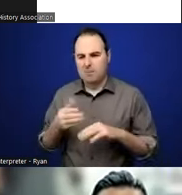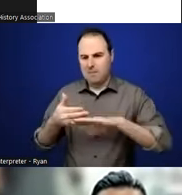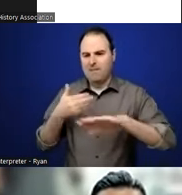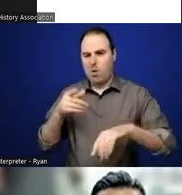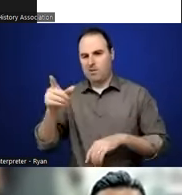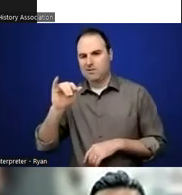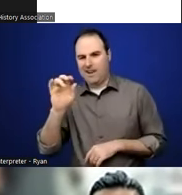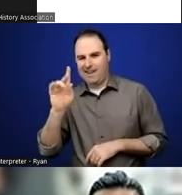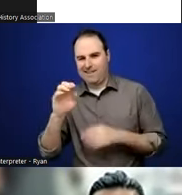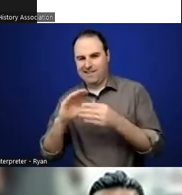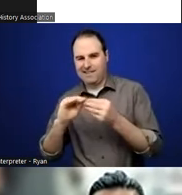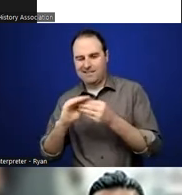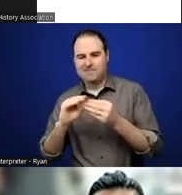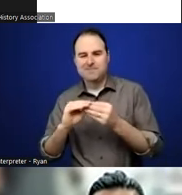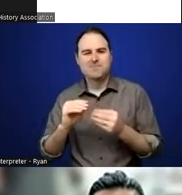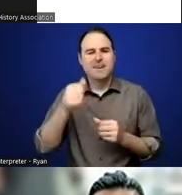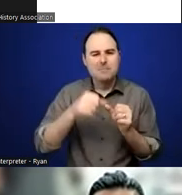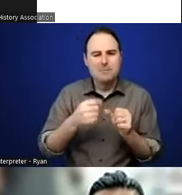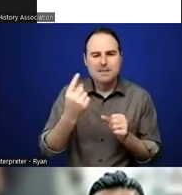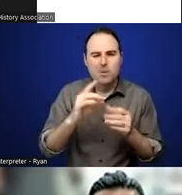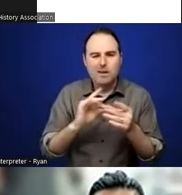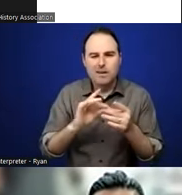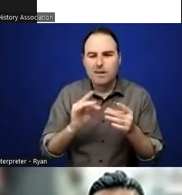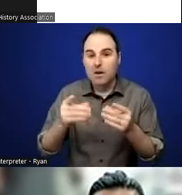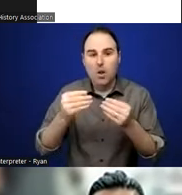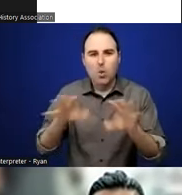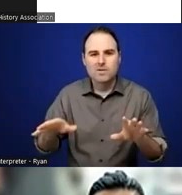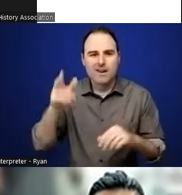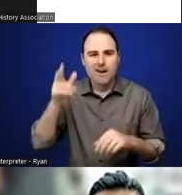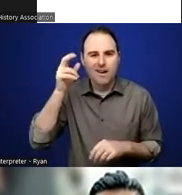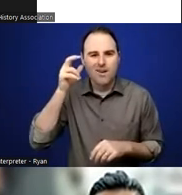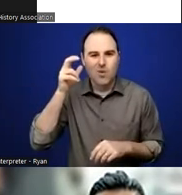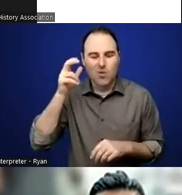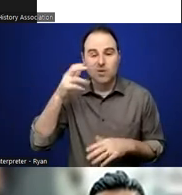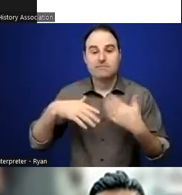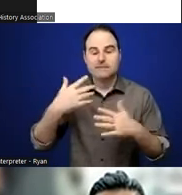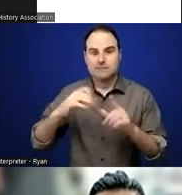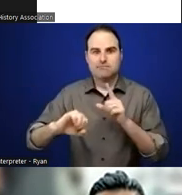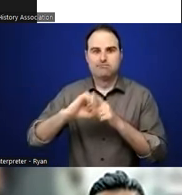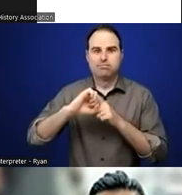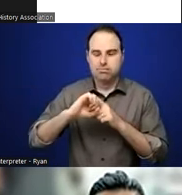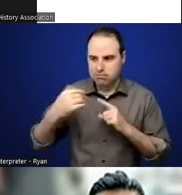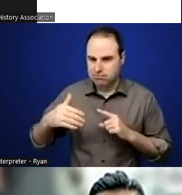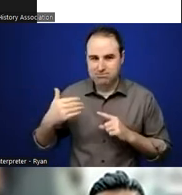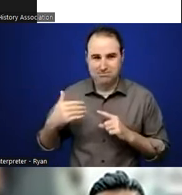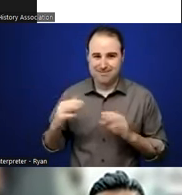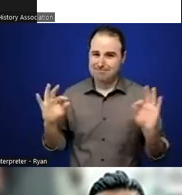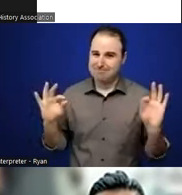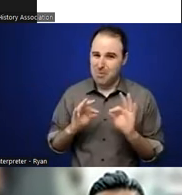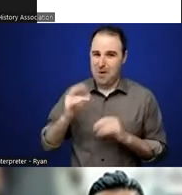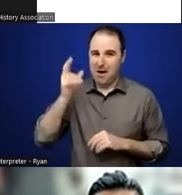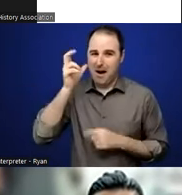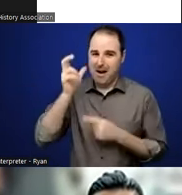I can't remember who it was that shared that, like losing the audio, um, right. And then realizing how important it is. One of the ways that I learned,